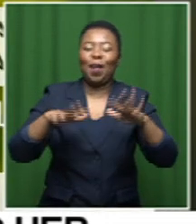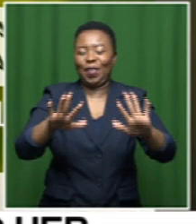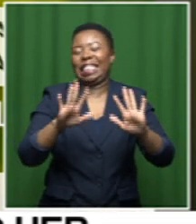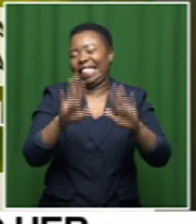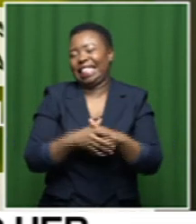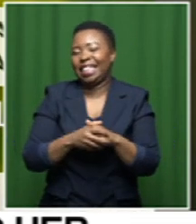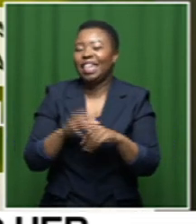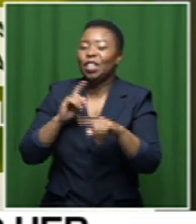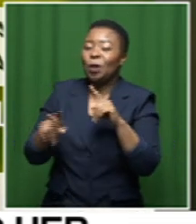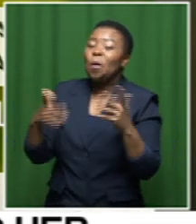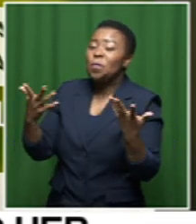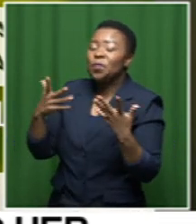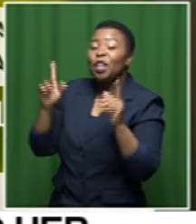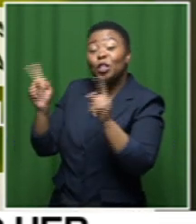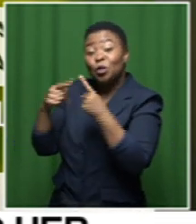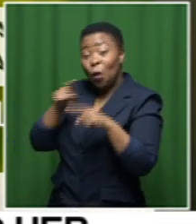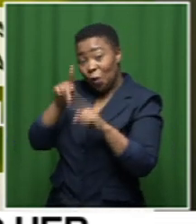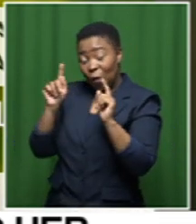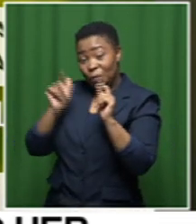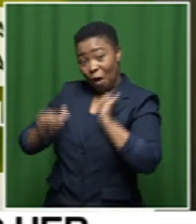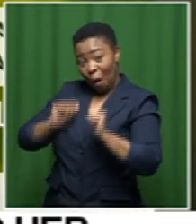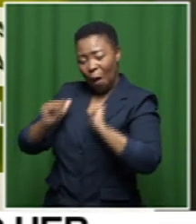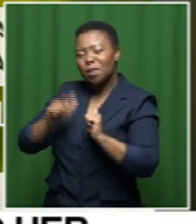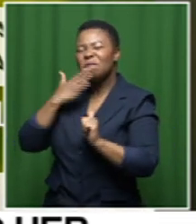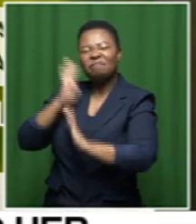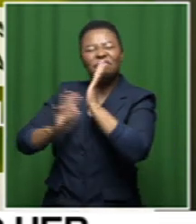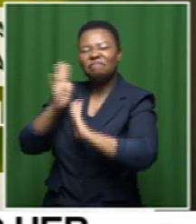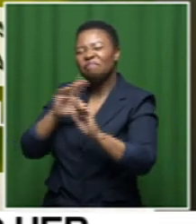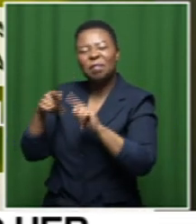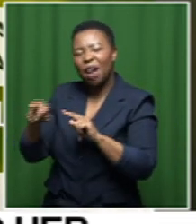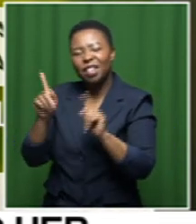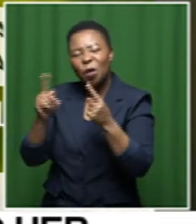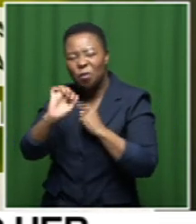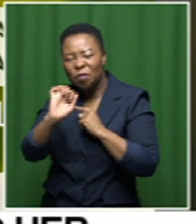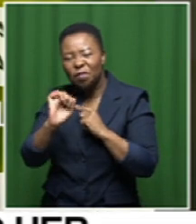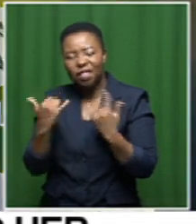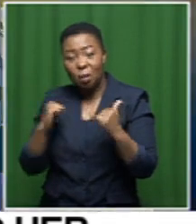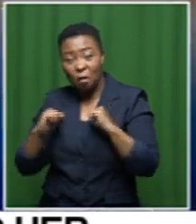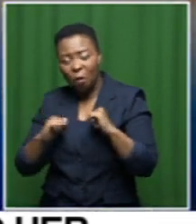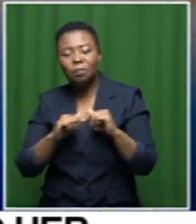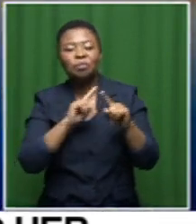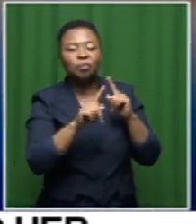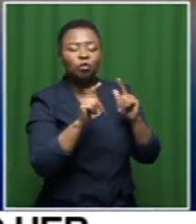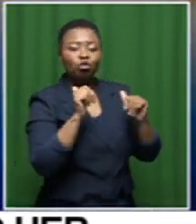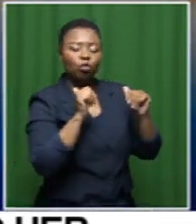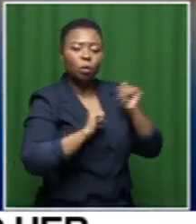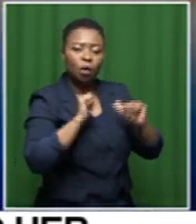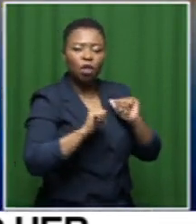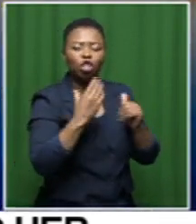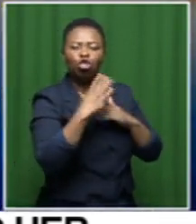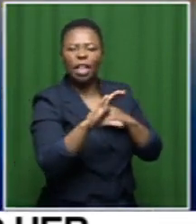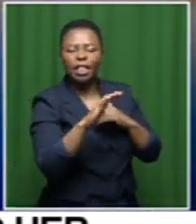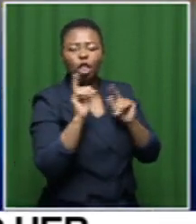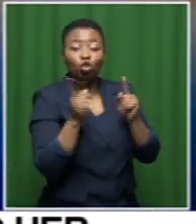about the songs that you're going to perform for us tell us a little bit about this um I will be performing um the chant song a chant song is